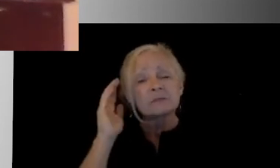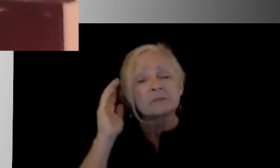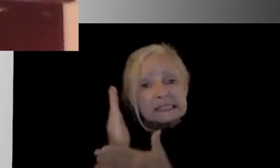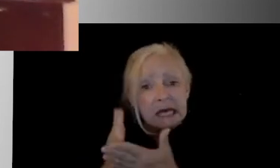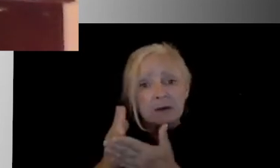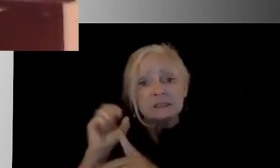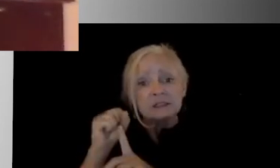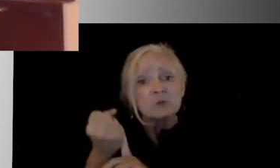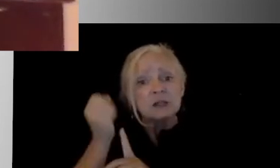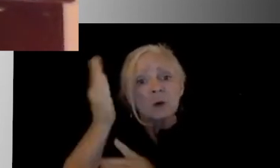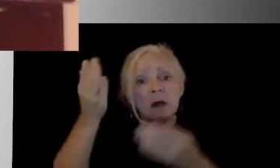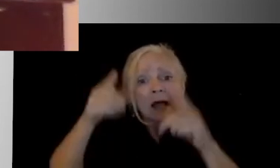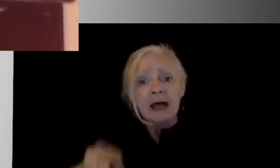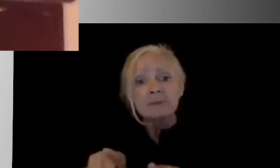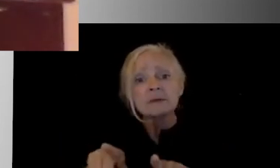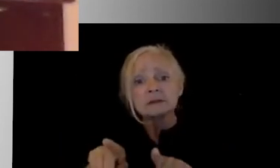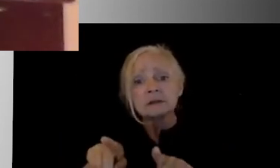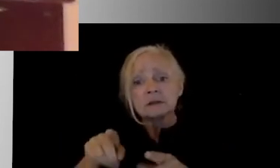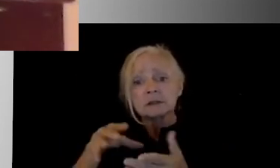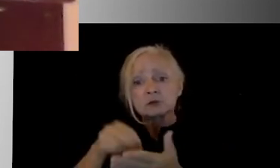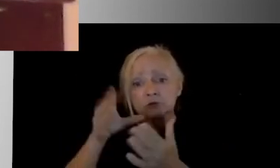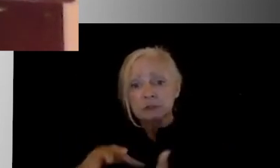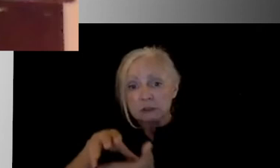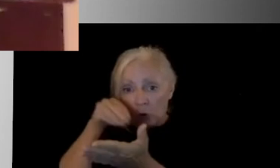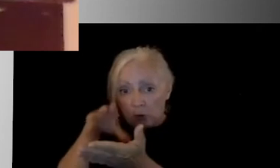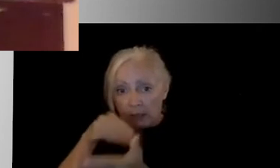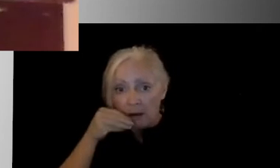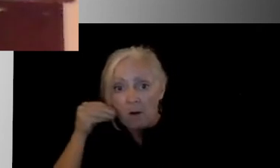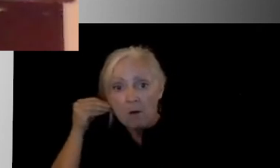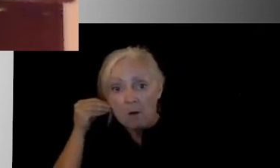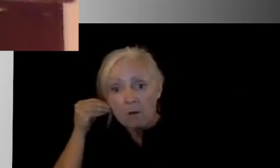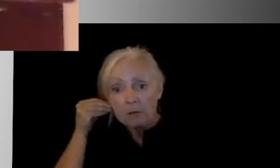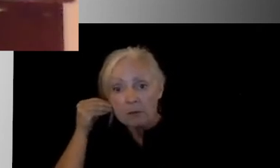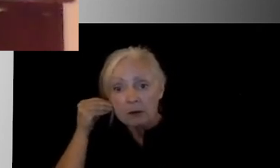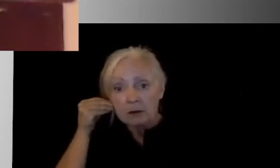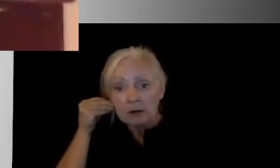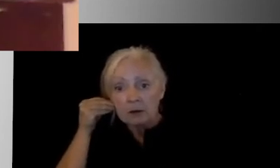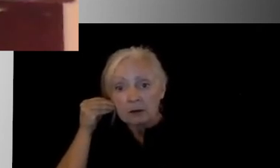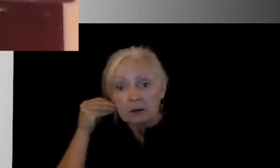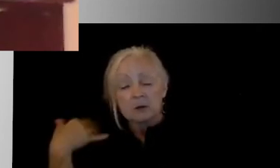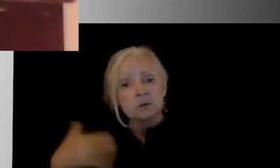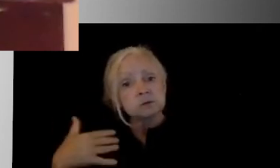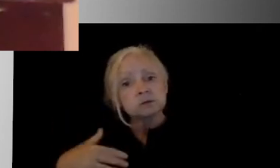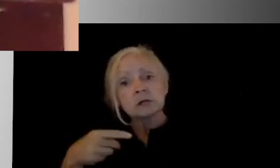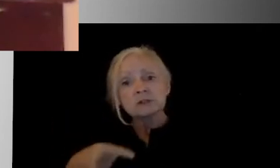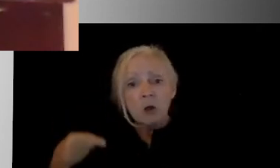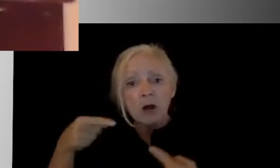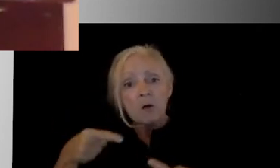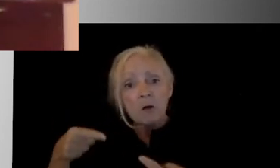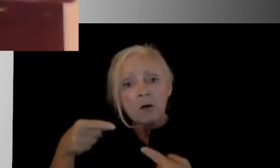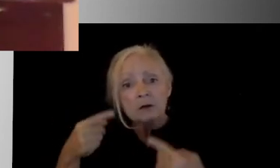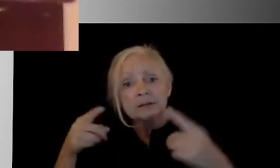know there will be some situations where we have students who are learning from home who will have a great deal of trouble being successful because that